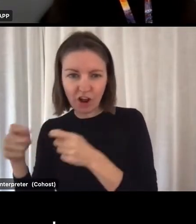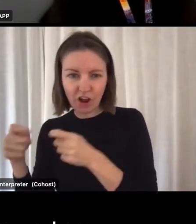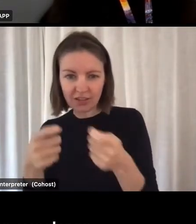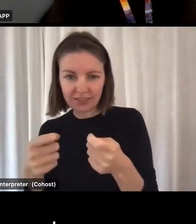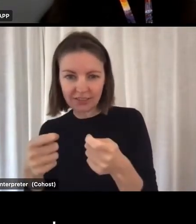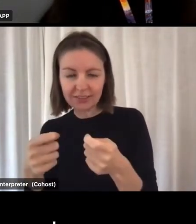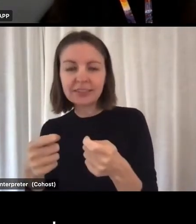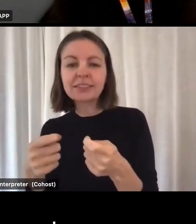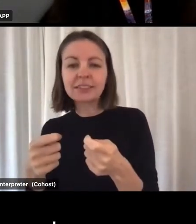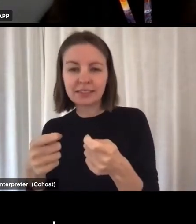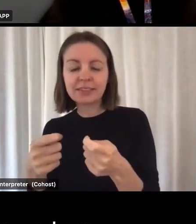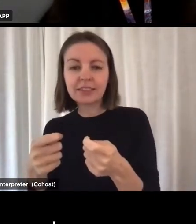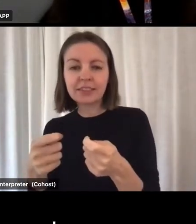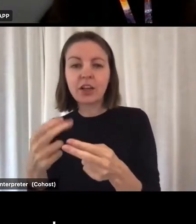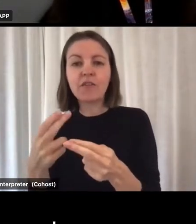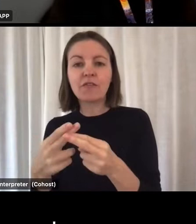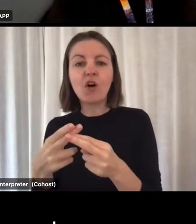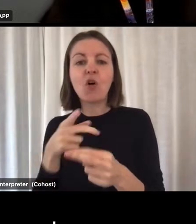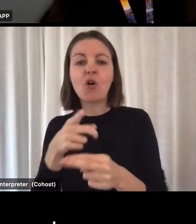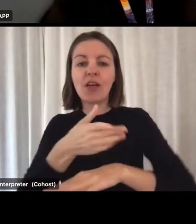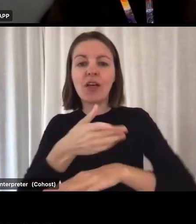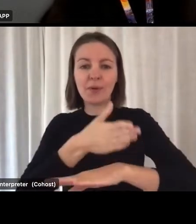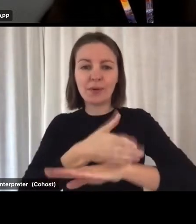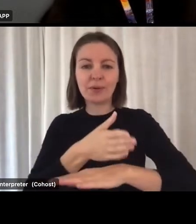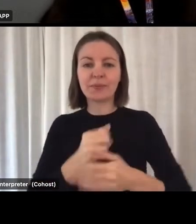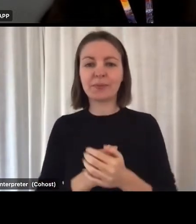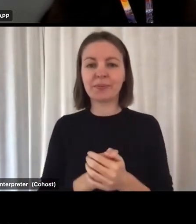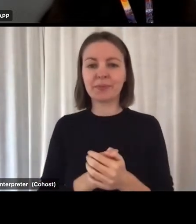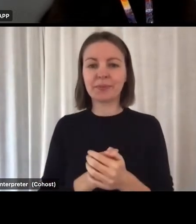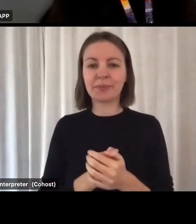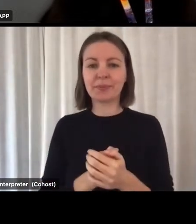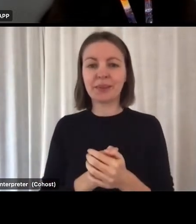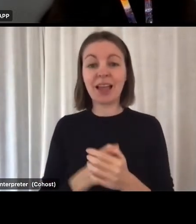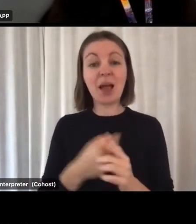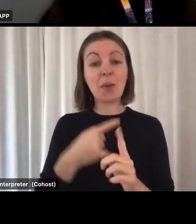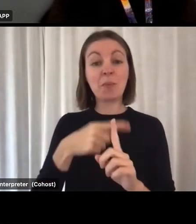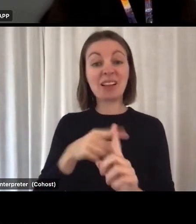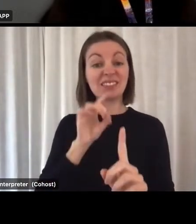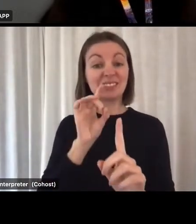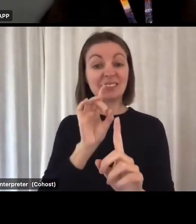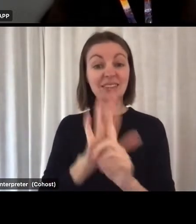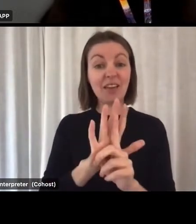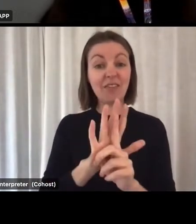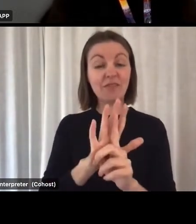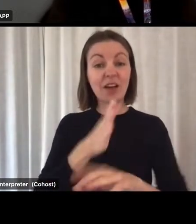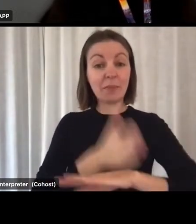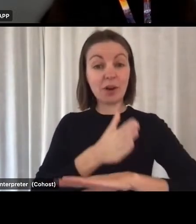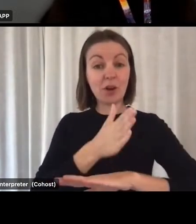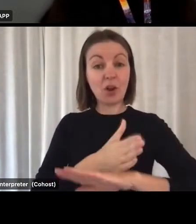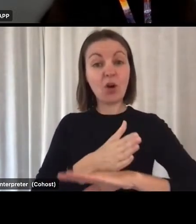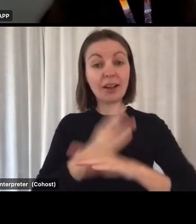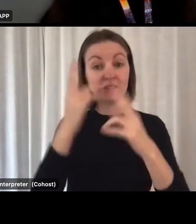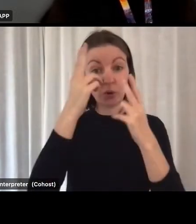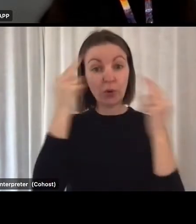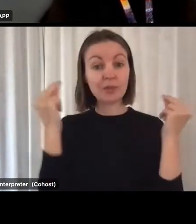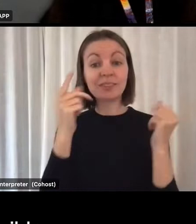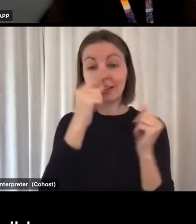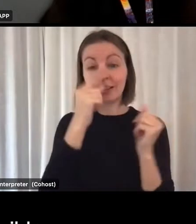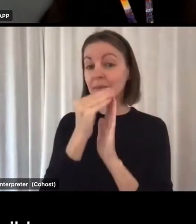to provide aged care workers. And also self-employed nurse practitioners can apply for the payment.